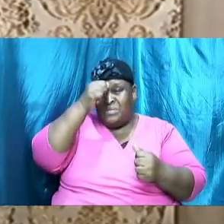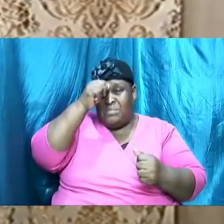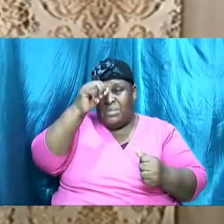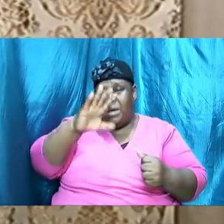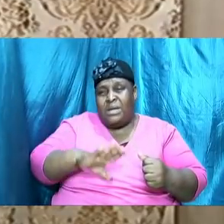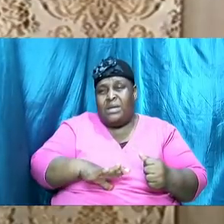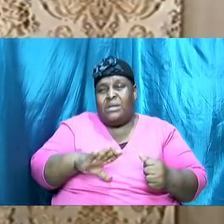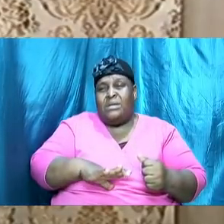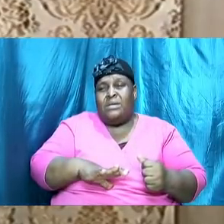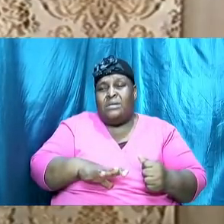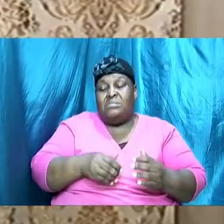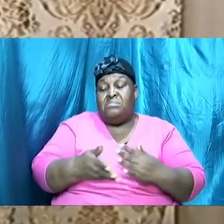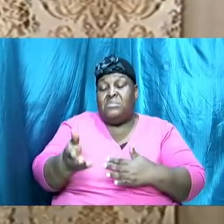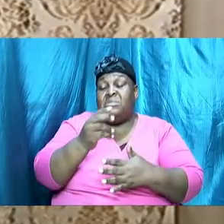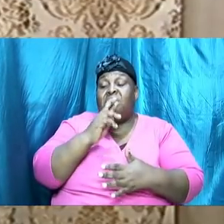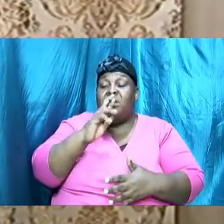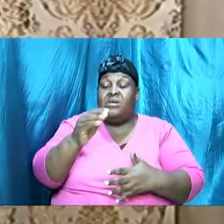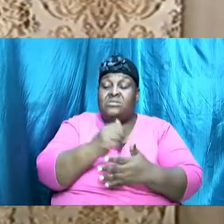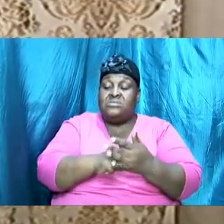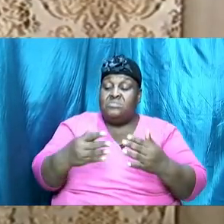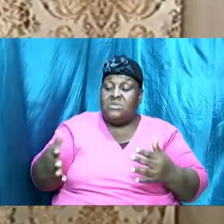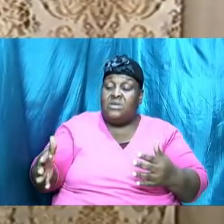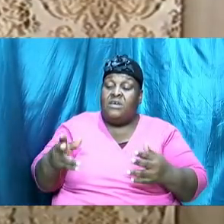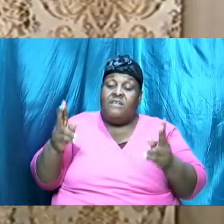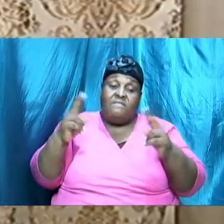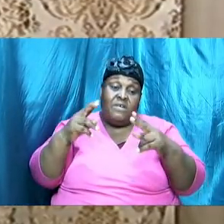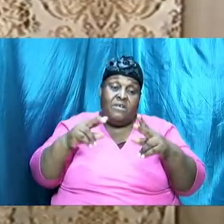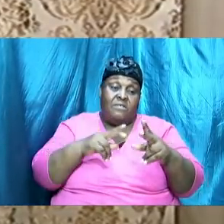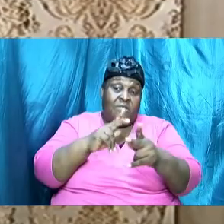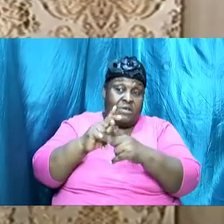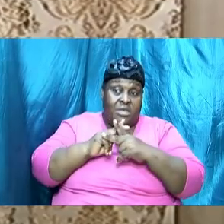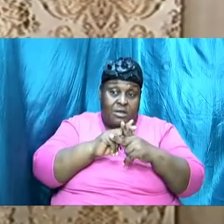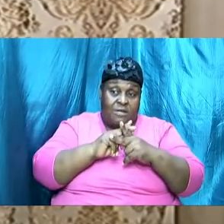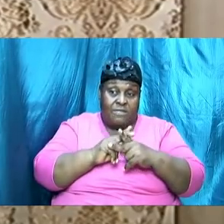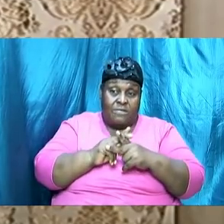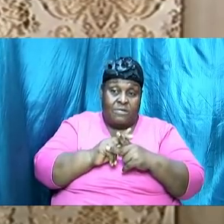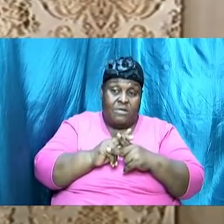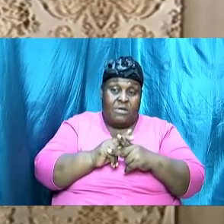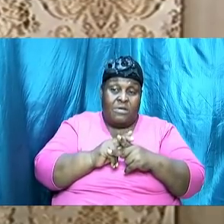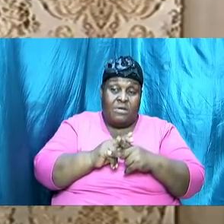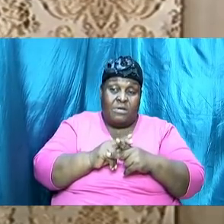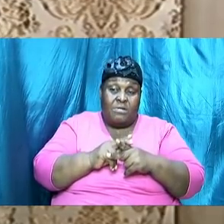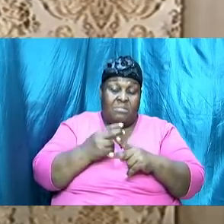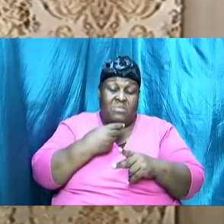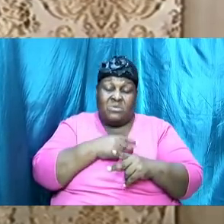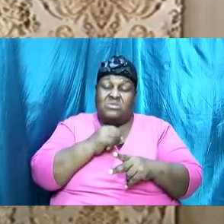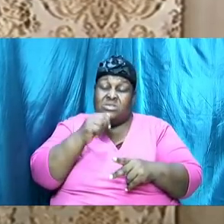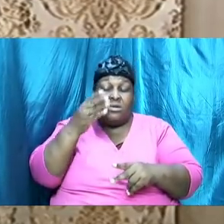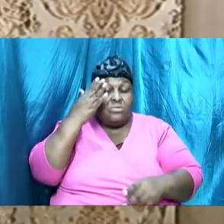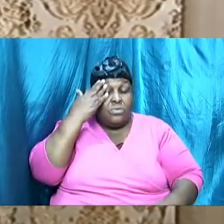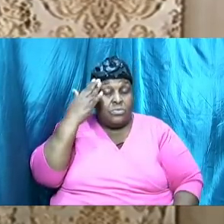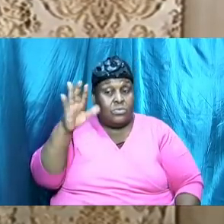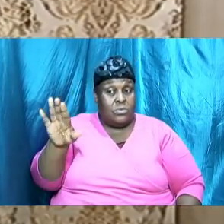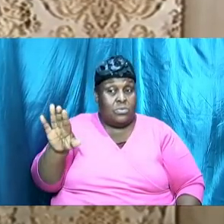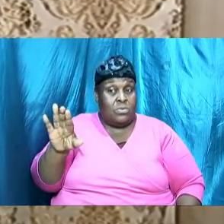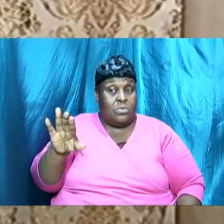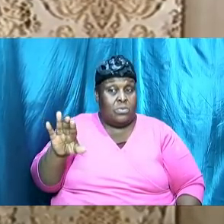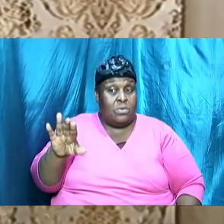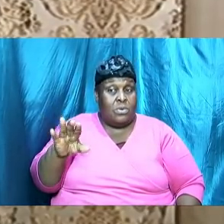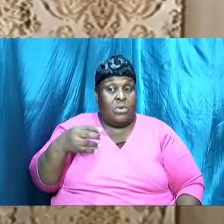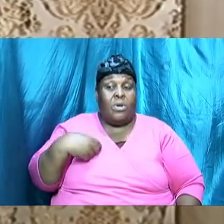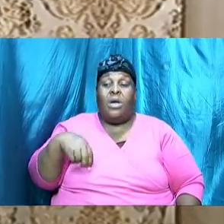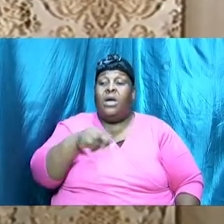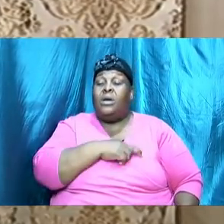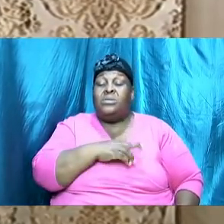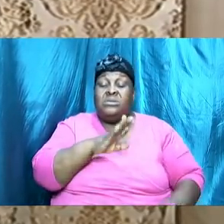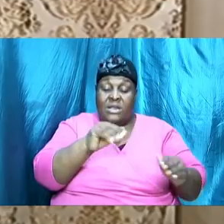that we must be very careful of because us not being aware and us leaving